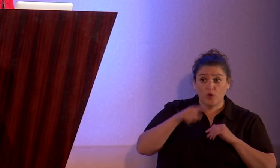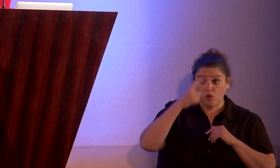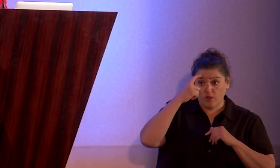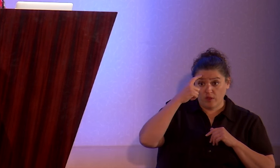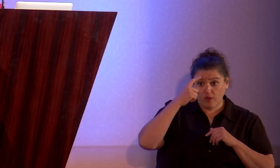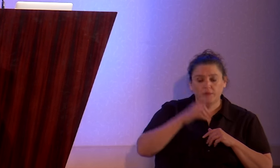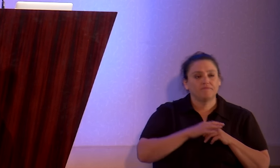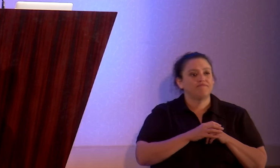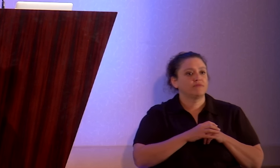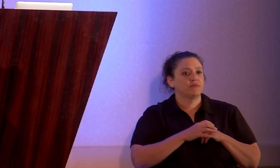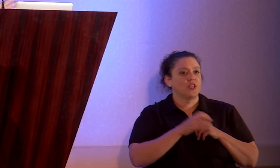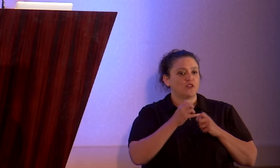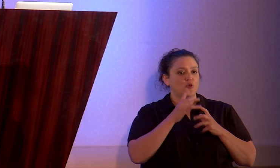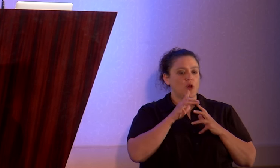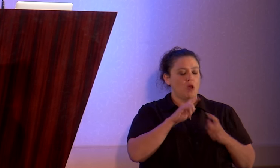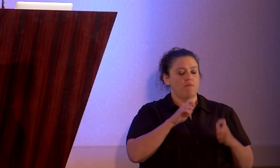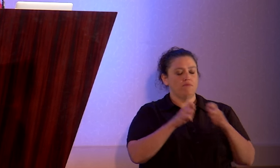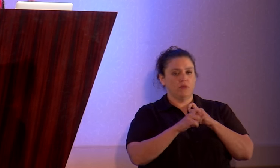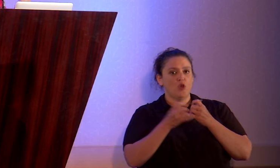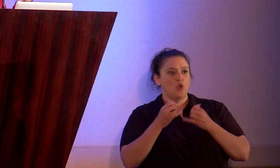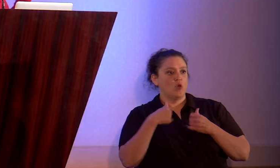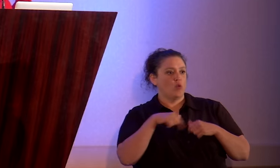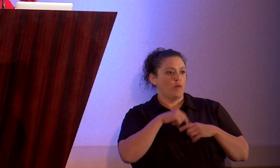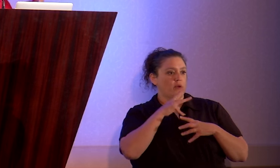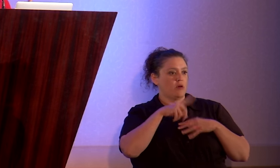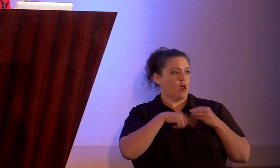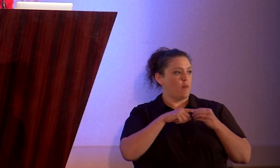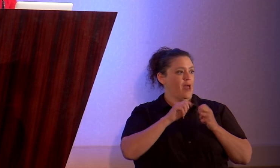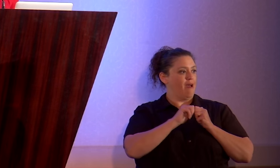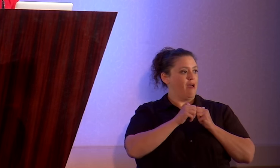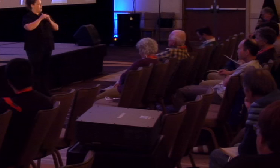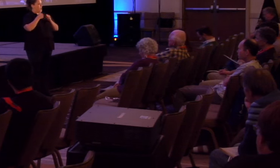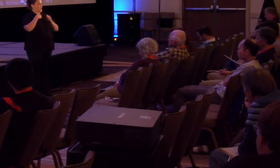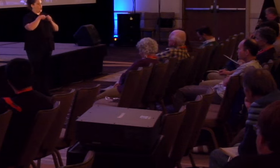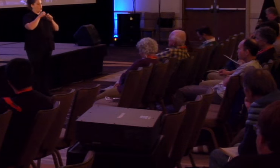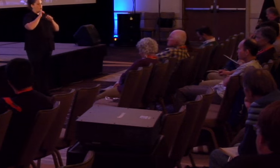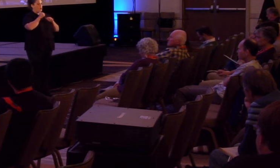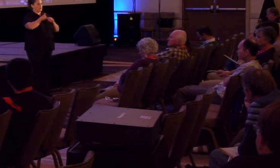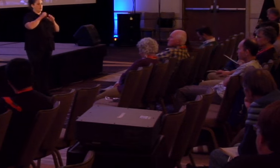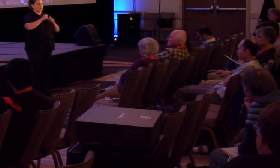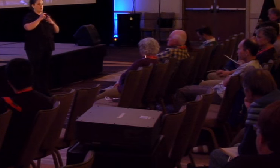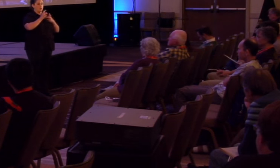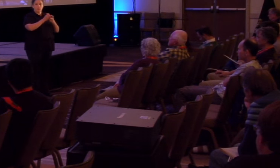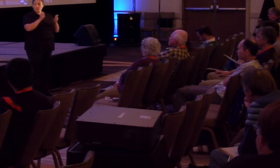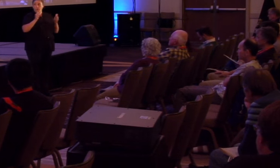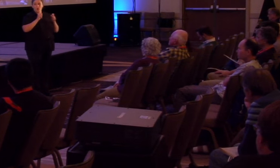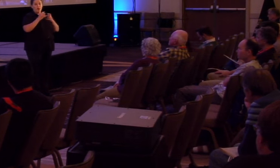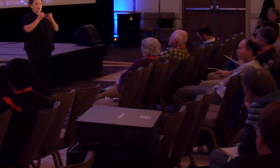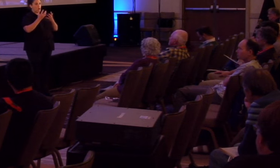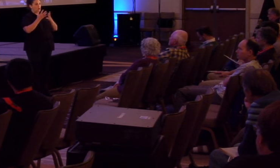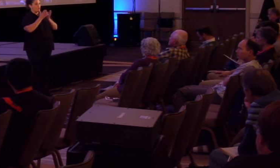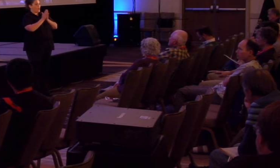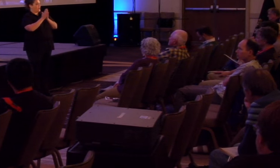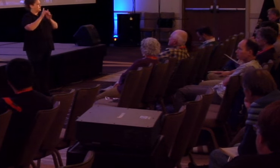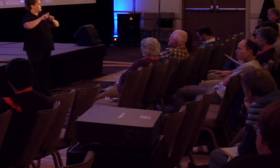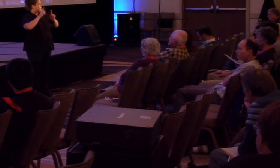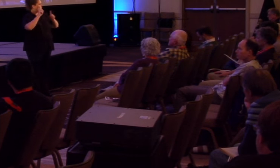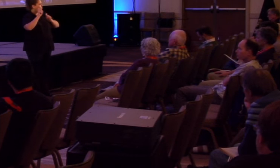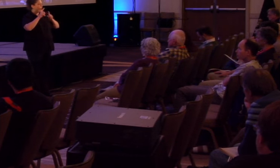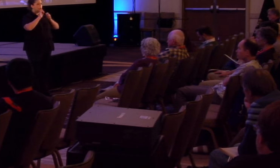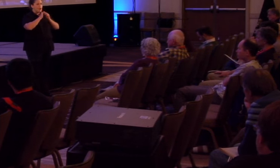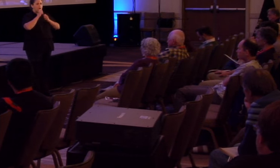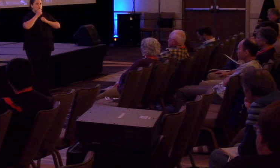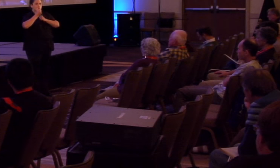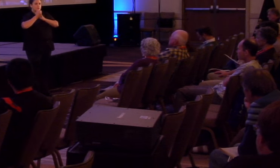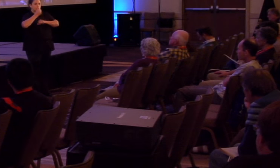Okay, so I want to shift gears now. We've been talking here mostly about how we ourselves can come out and I want to ask a different question. How can we